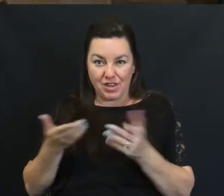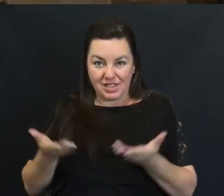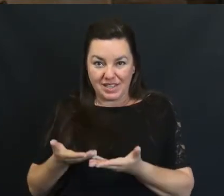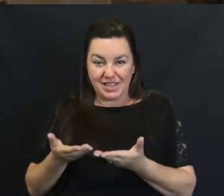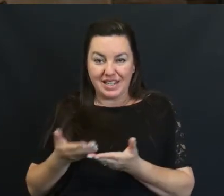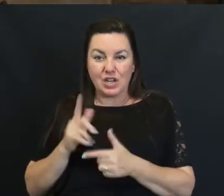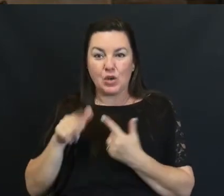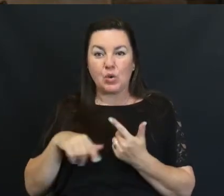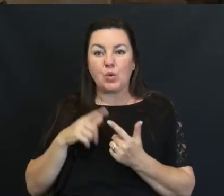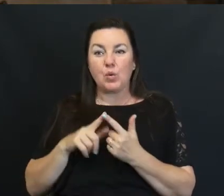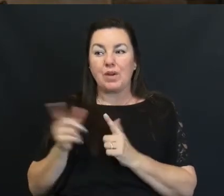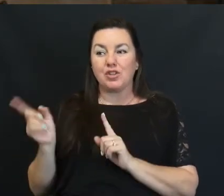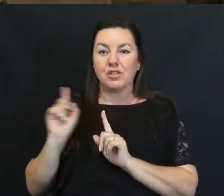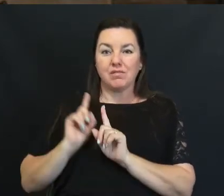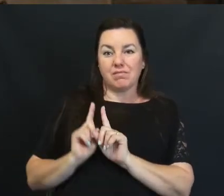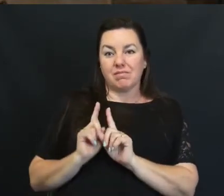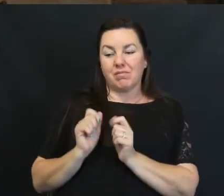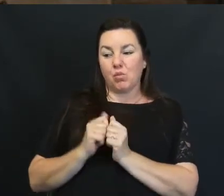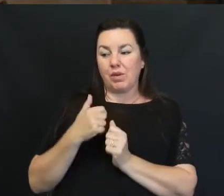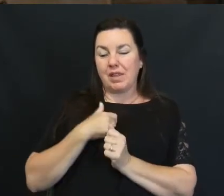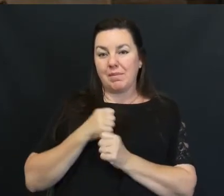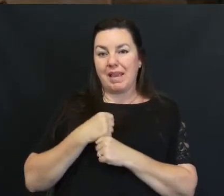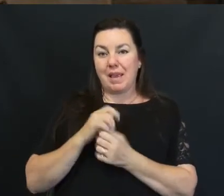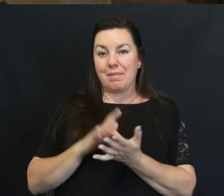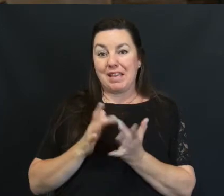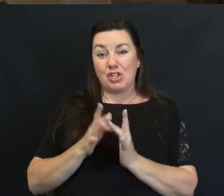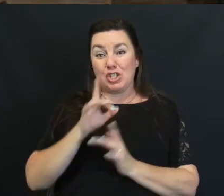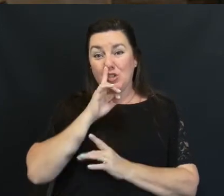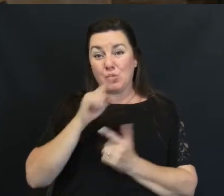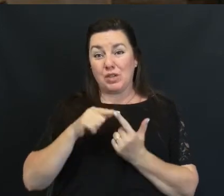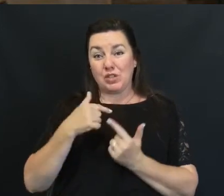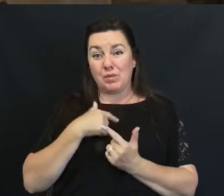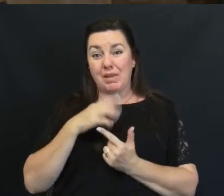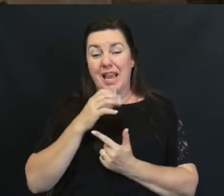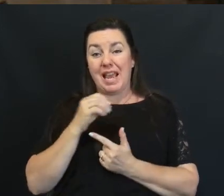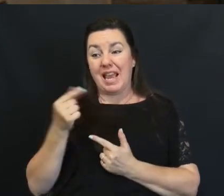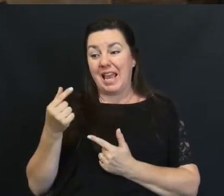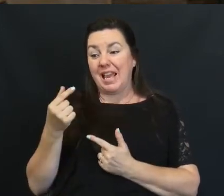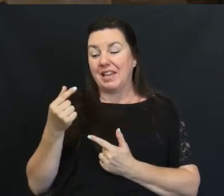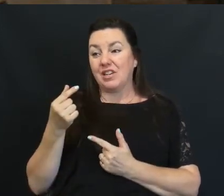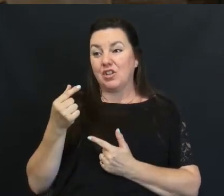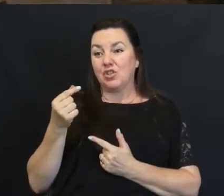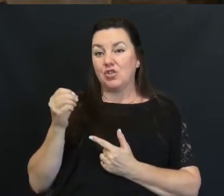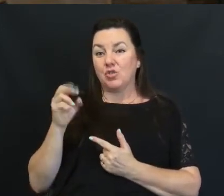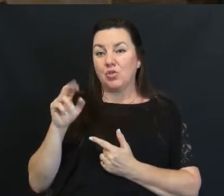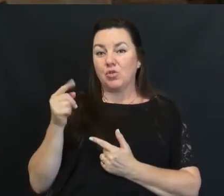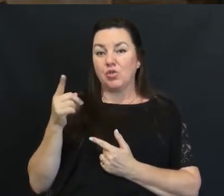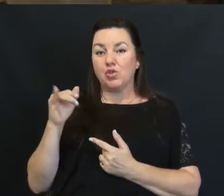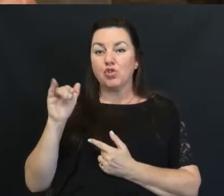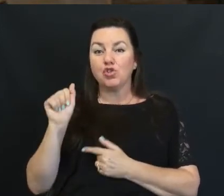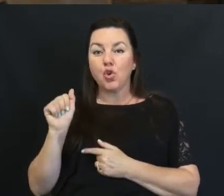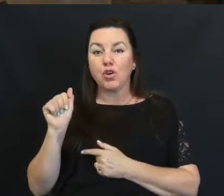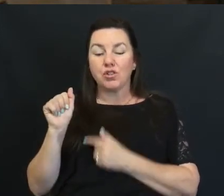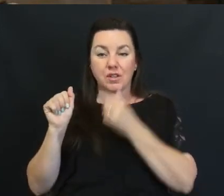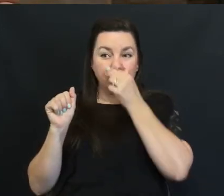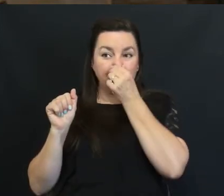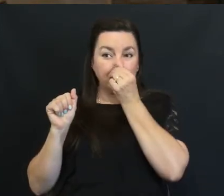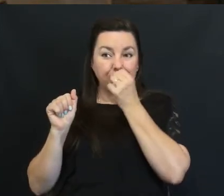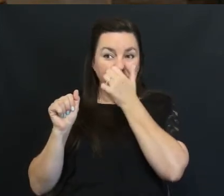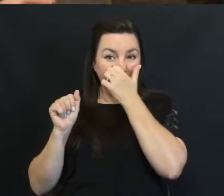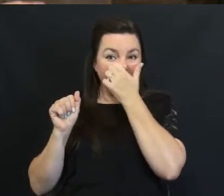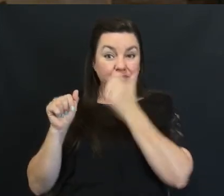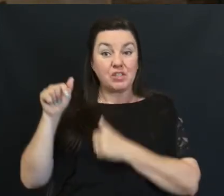When she came along My side And made Jesus real And to Georgia Who ended up She ended up Being